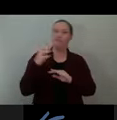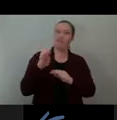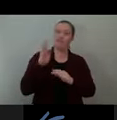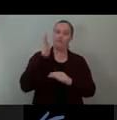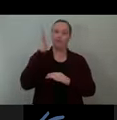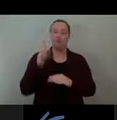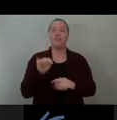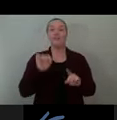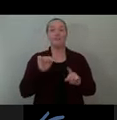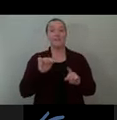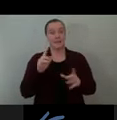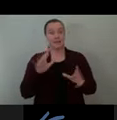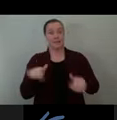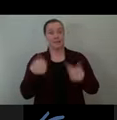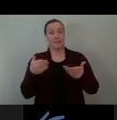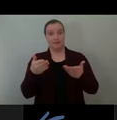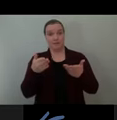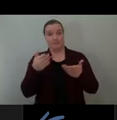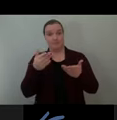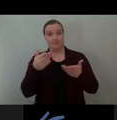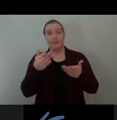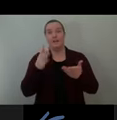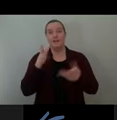creation of their own unique urban forests,